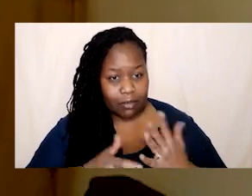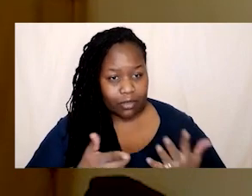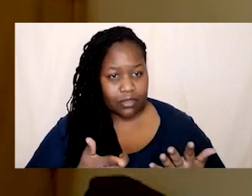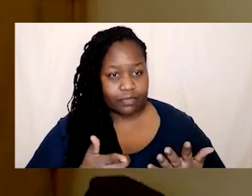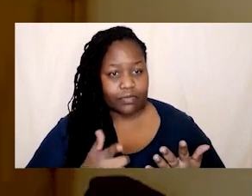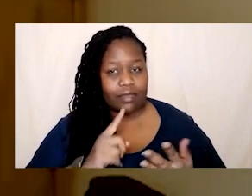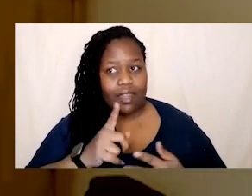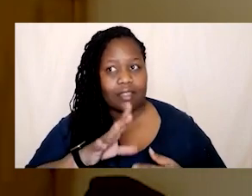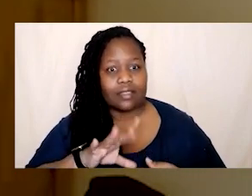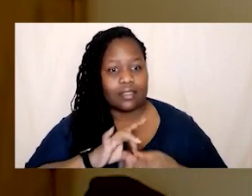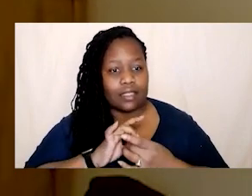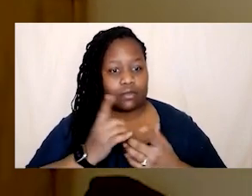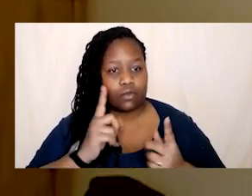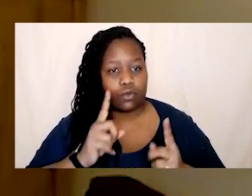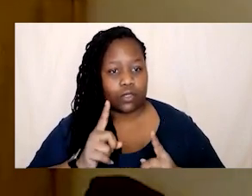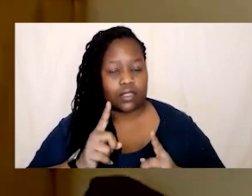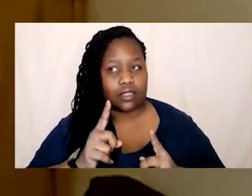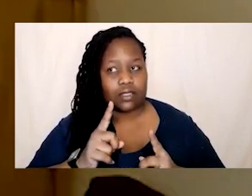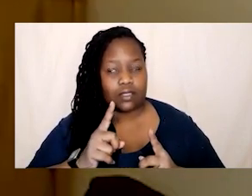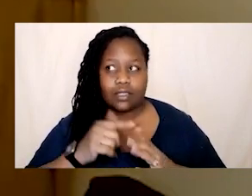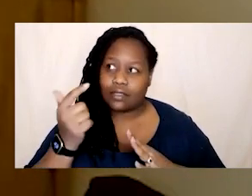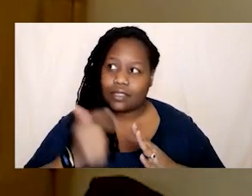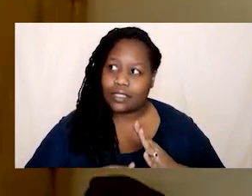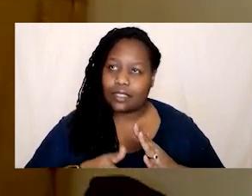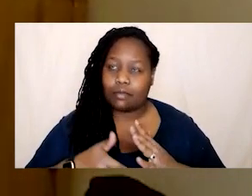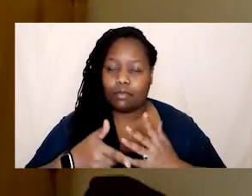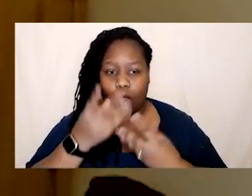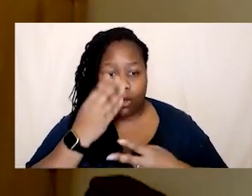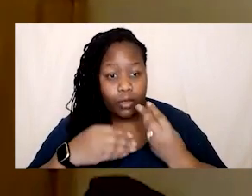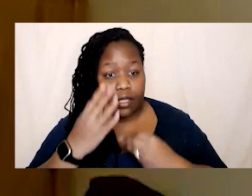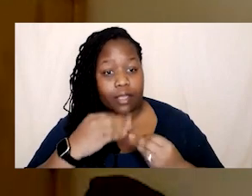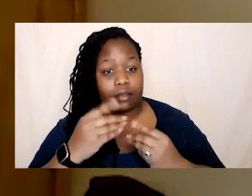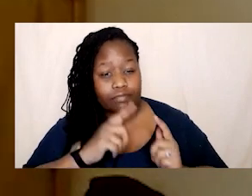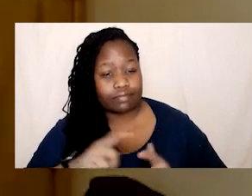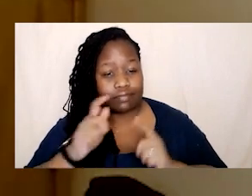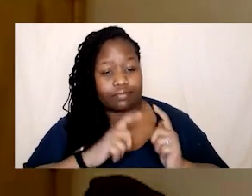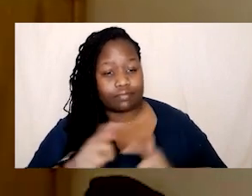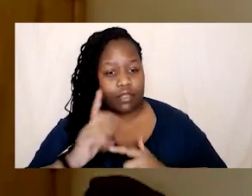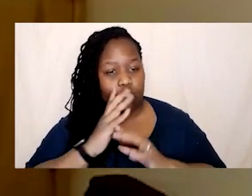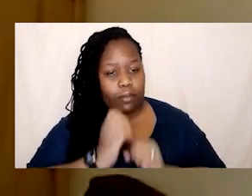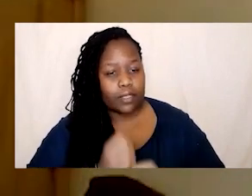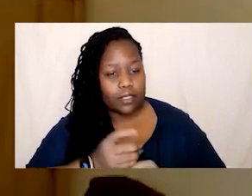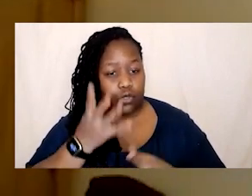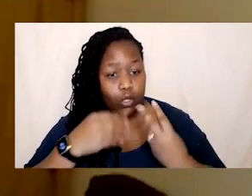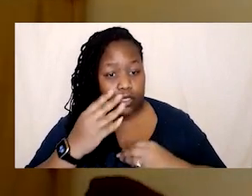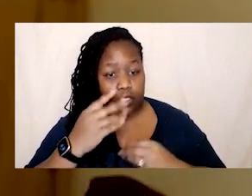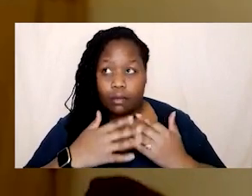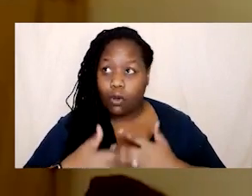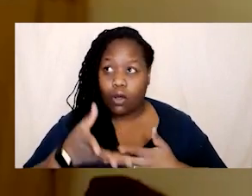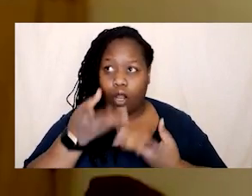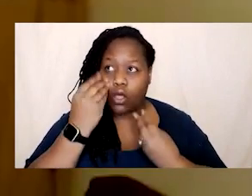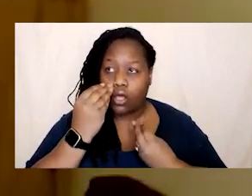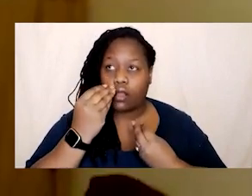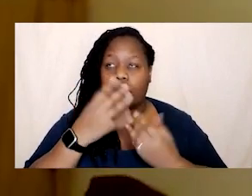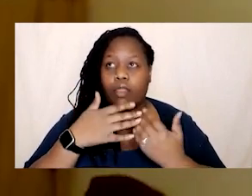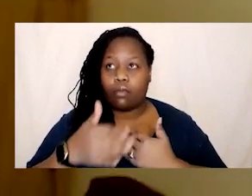down to like deep thoughtful learning constantly committing and like the more i learn the more i'm like